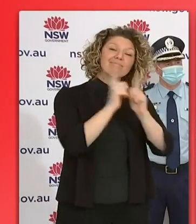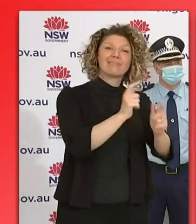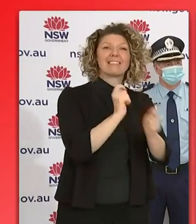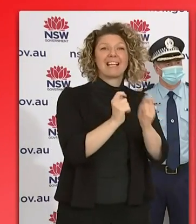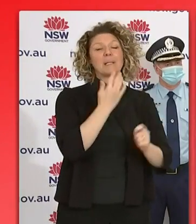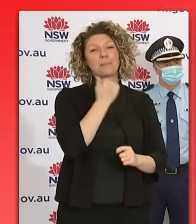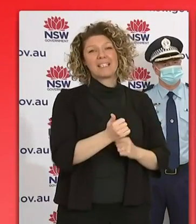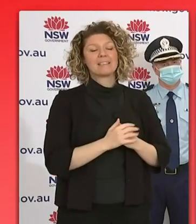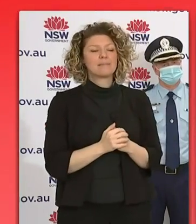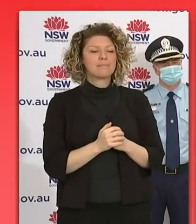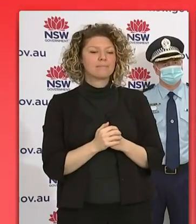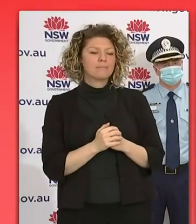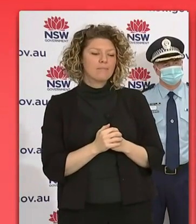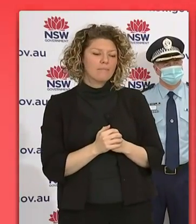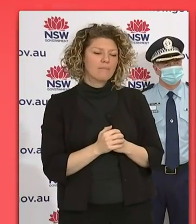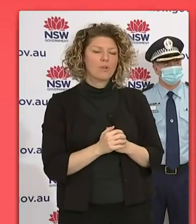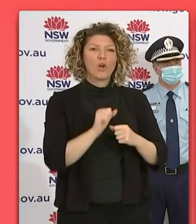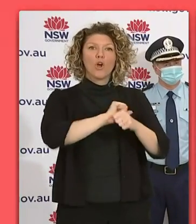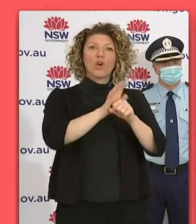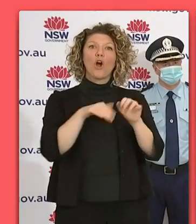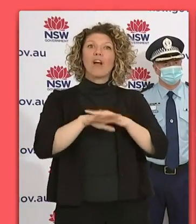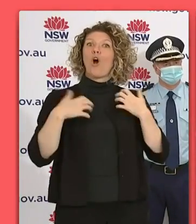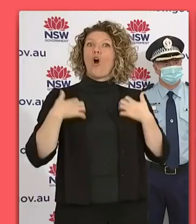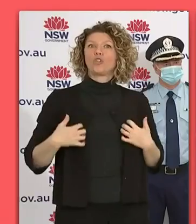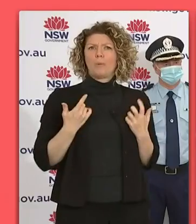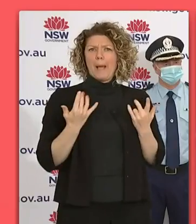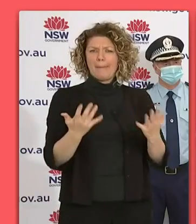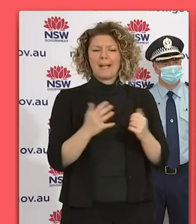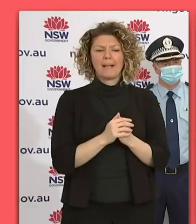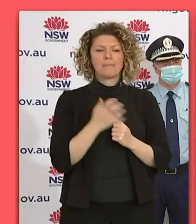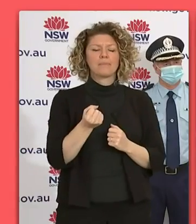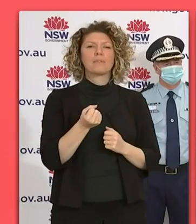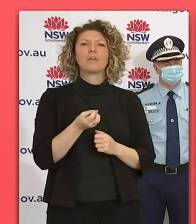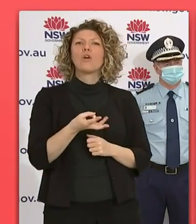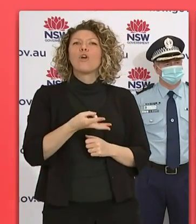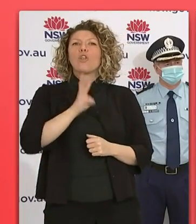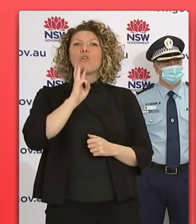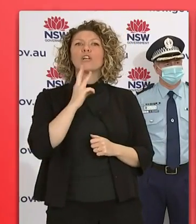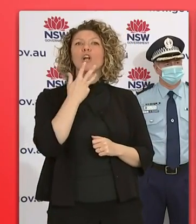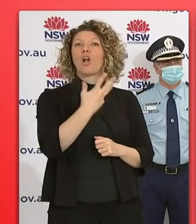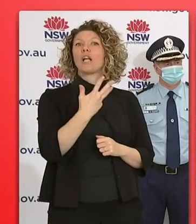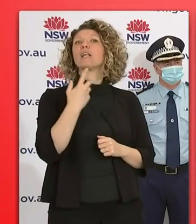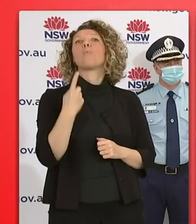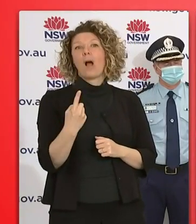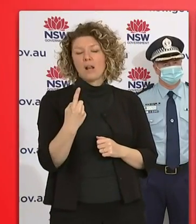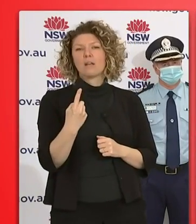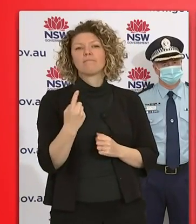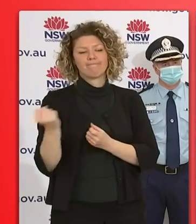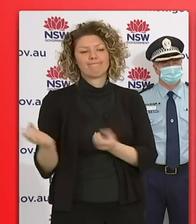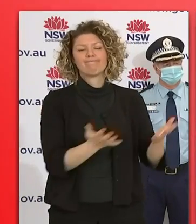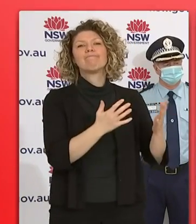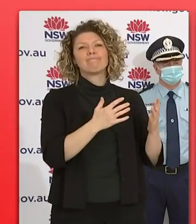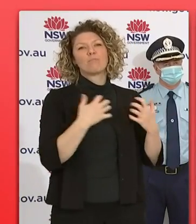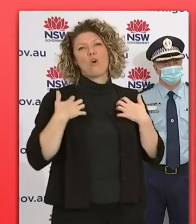In terms of COVID-19 cases in hospital, there are currently 391 cases admitted